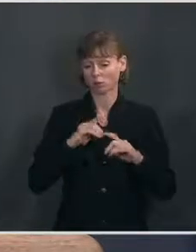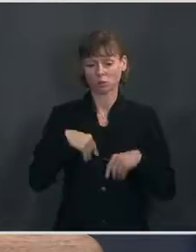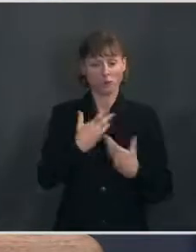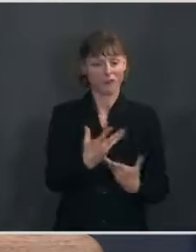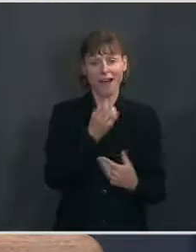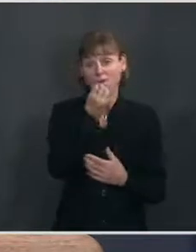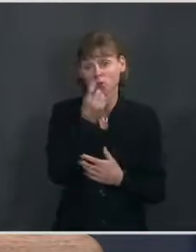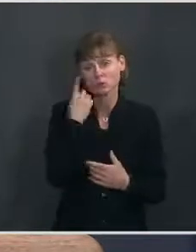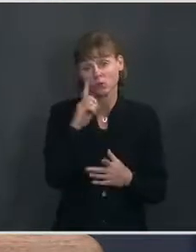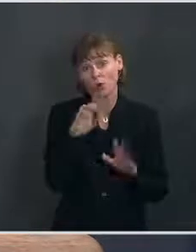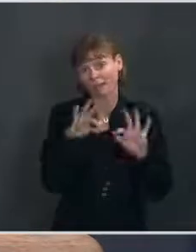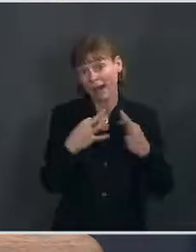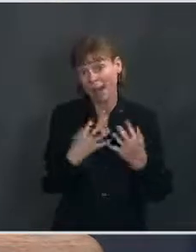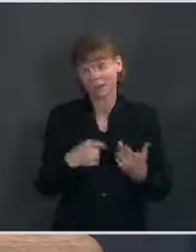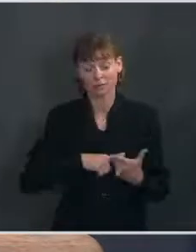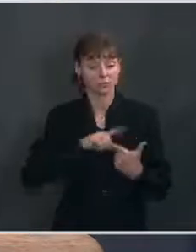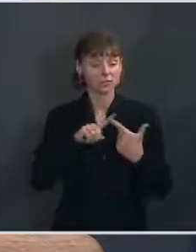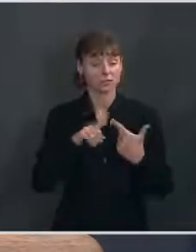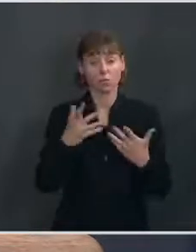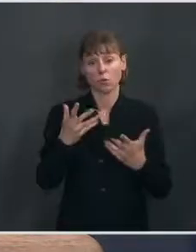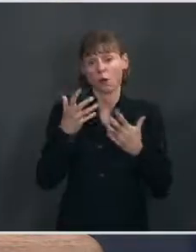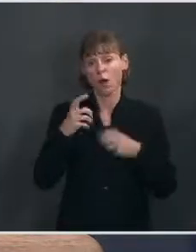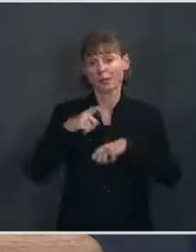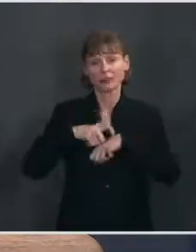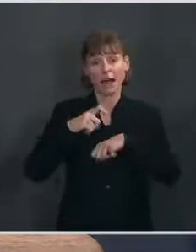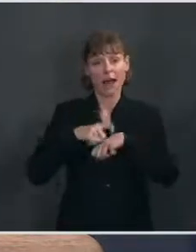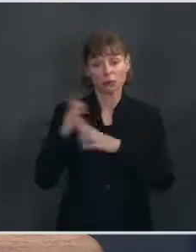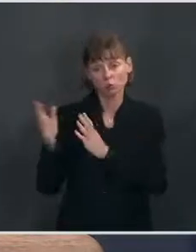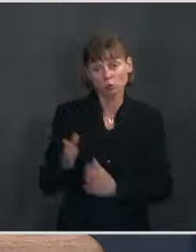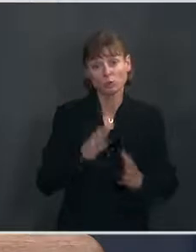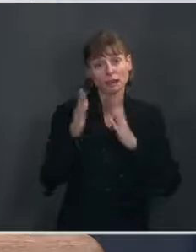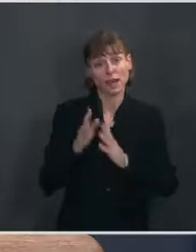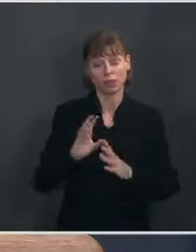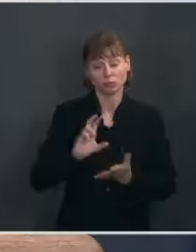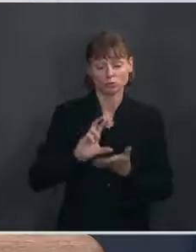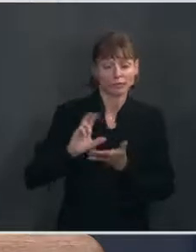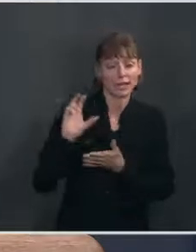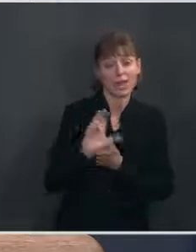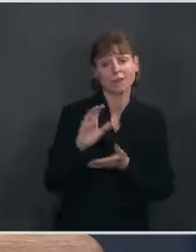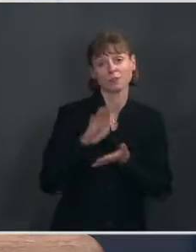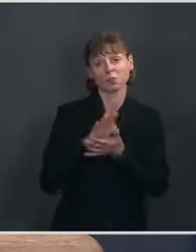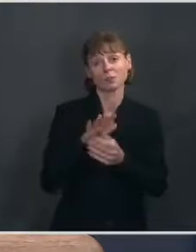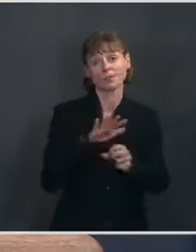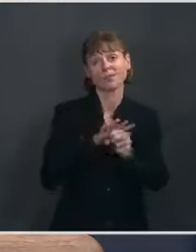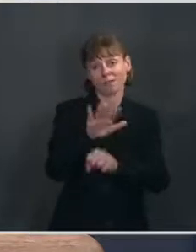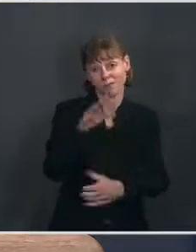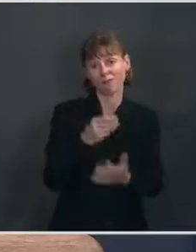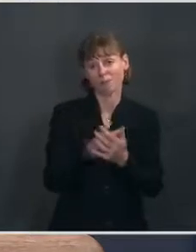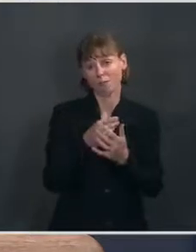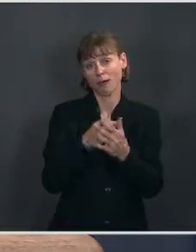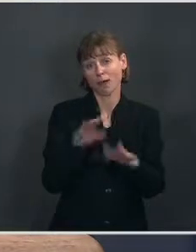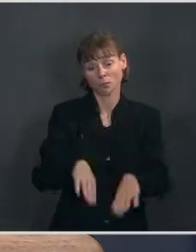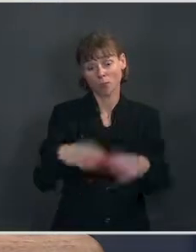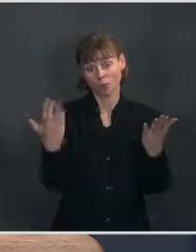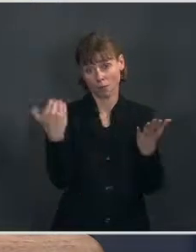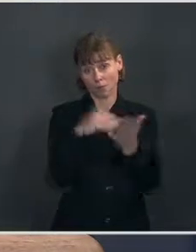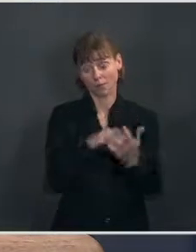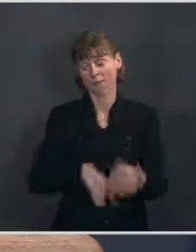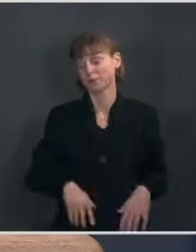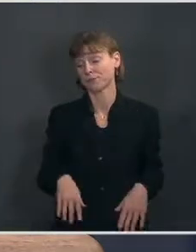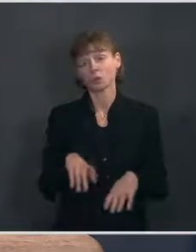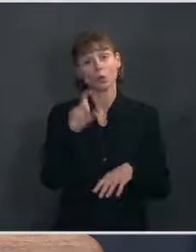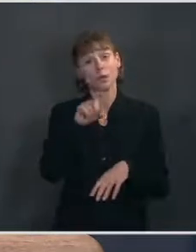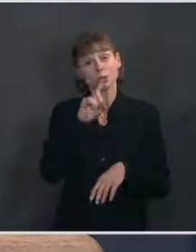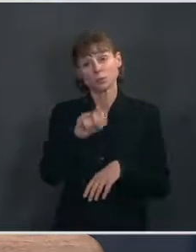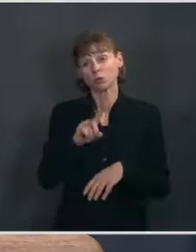to ensure we have time to plan for getting schools the necessary funding to reopen, the need to ensure we can